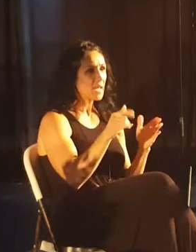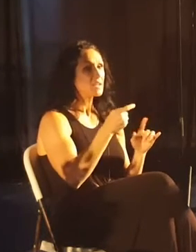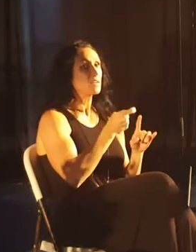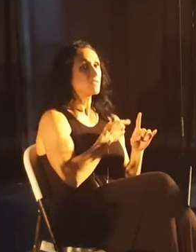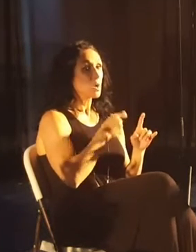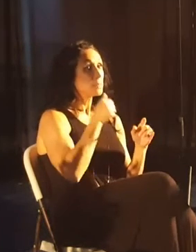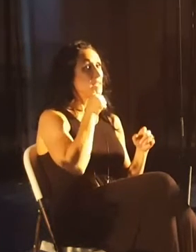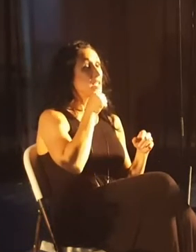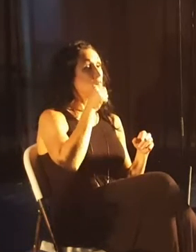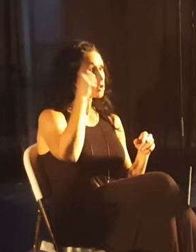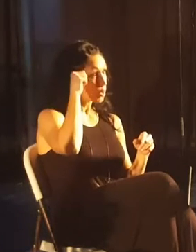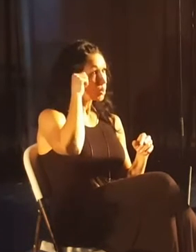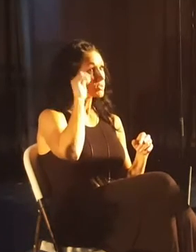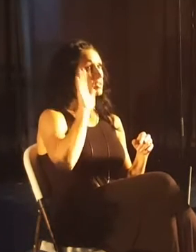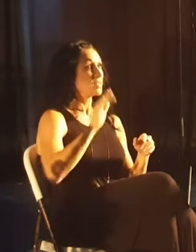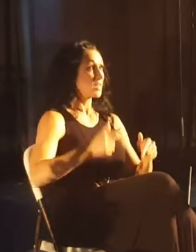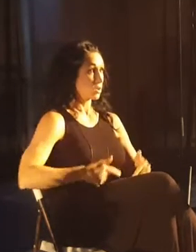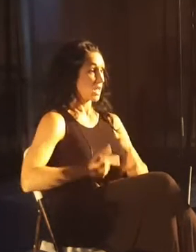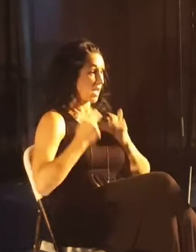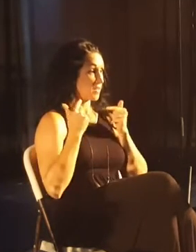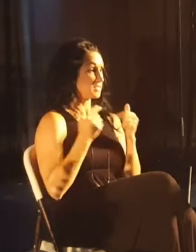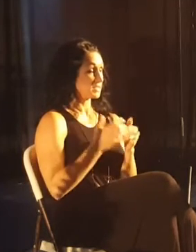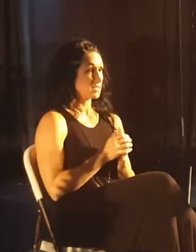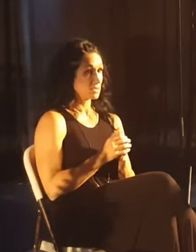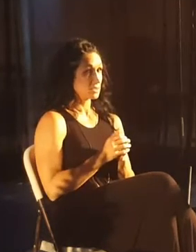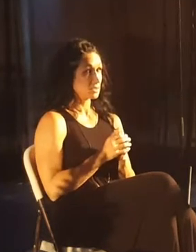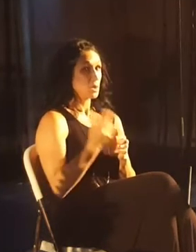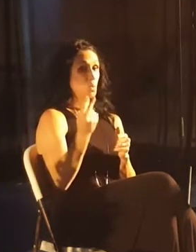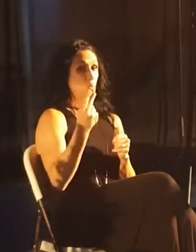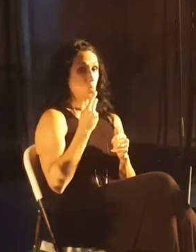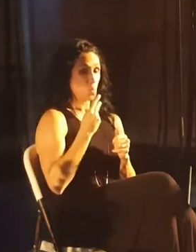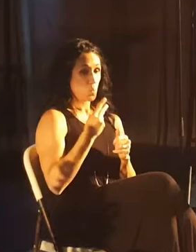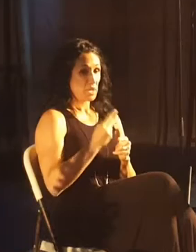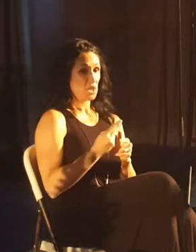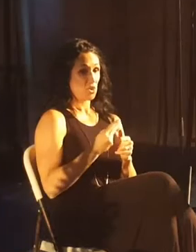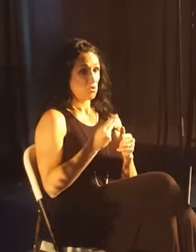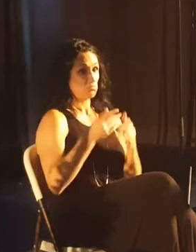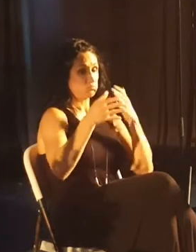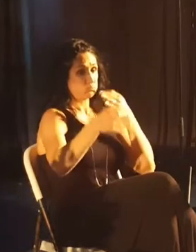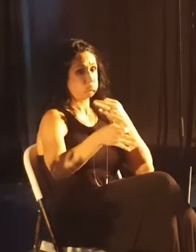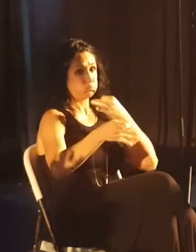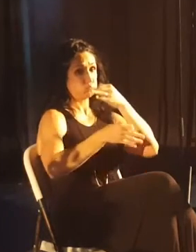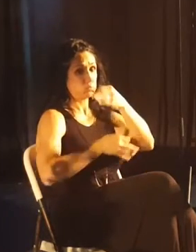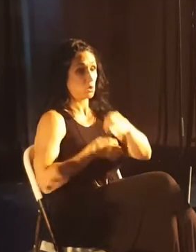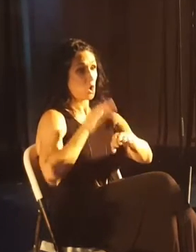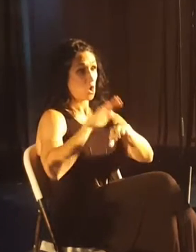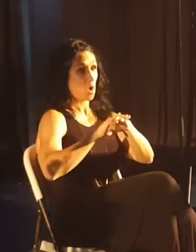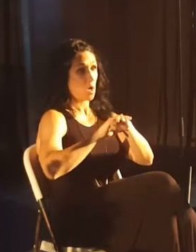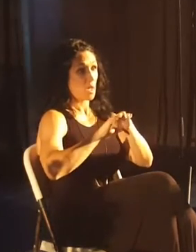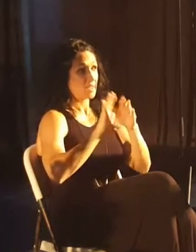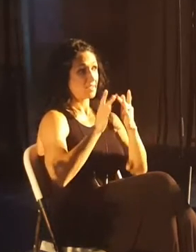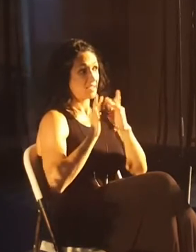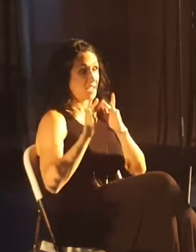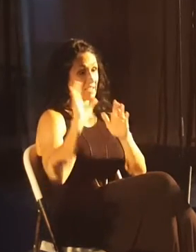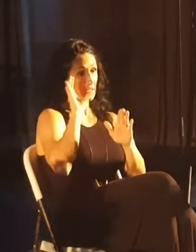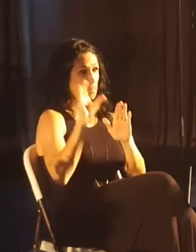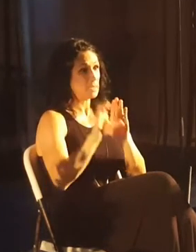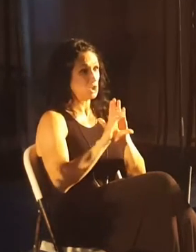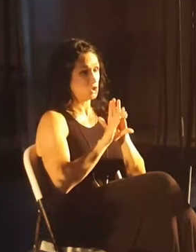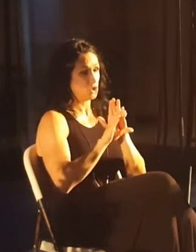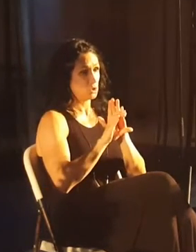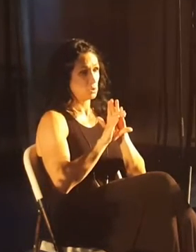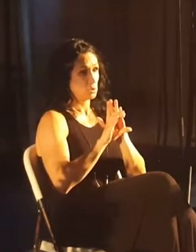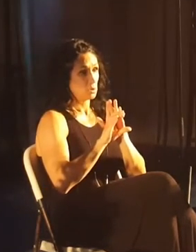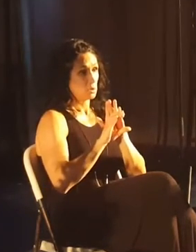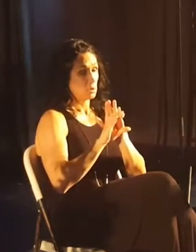that from the adults in their lives. That we're putting our online image in that seat of supremacy.